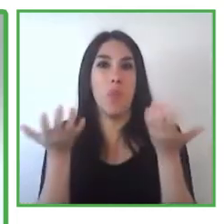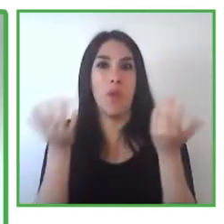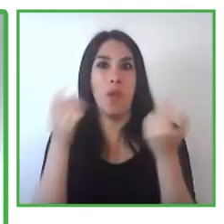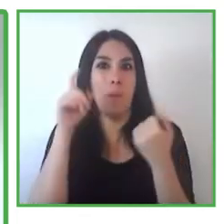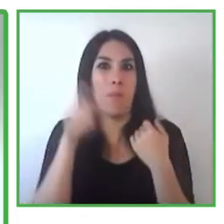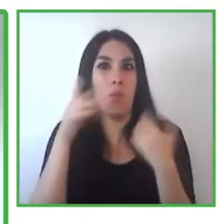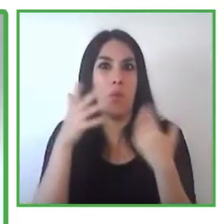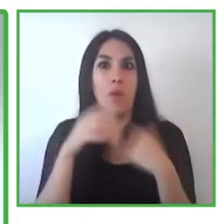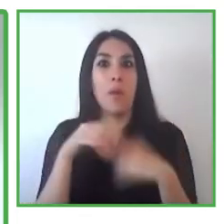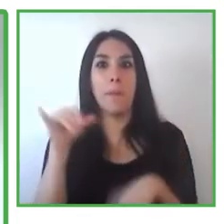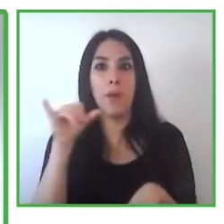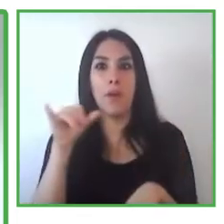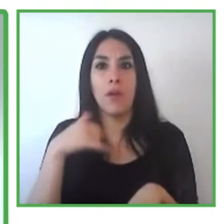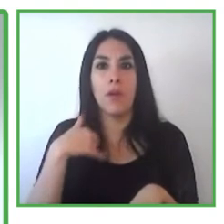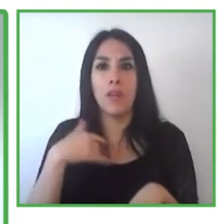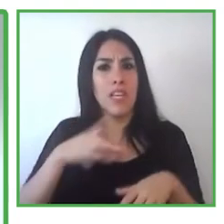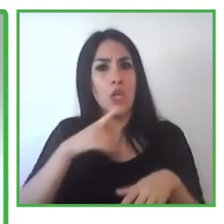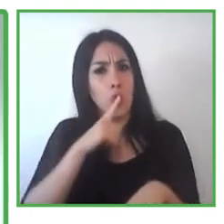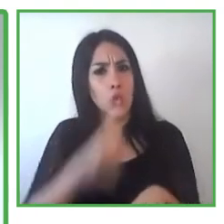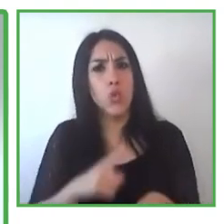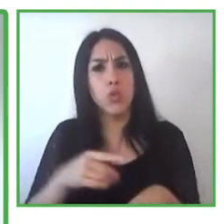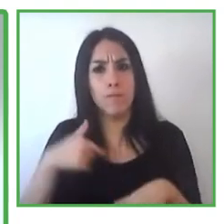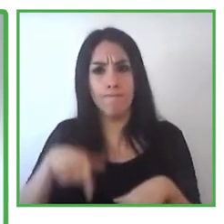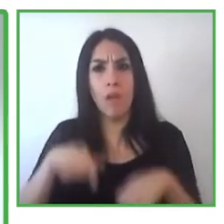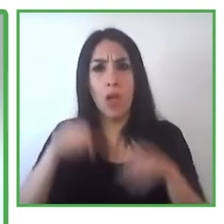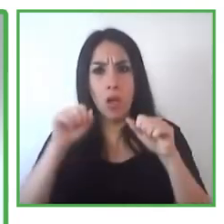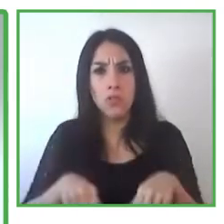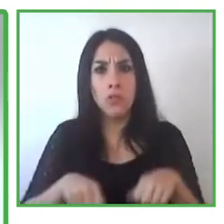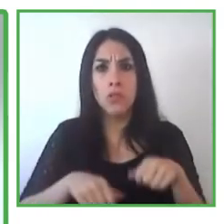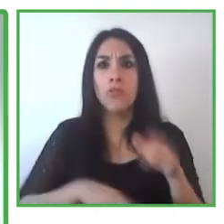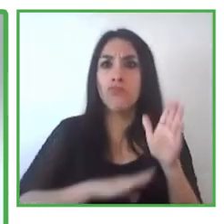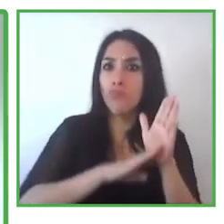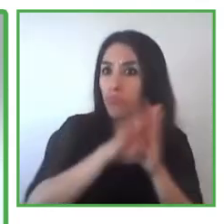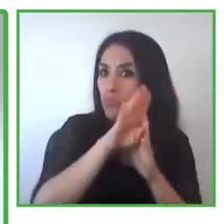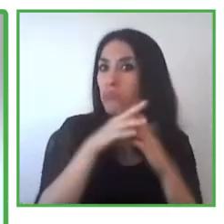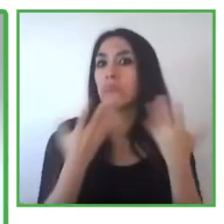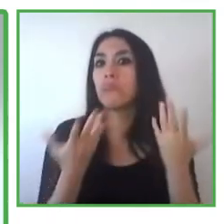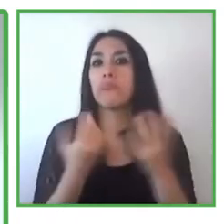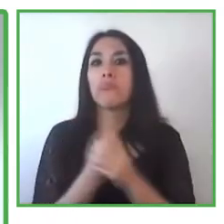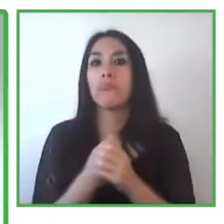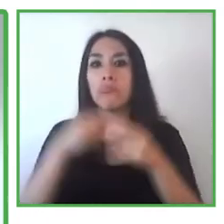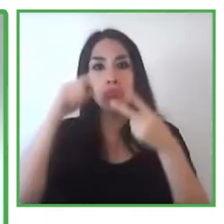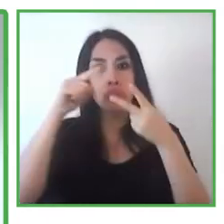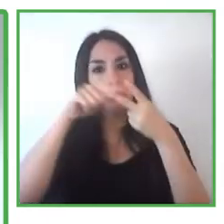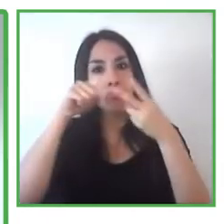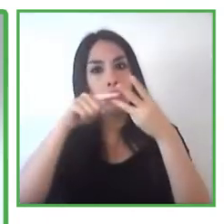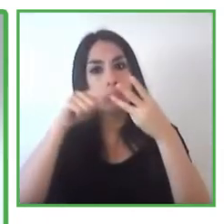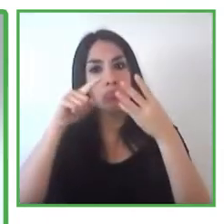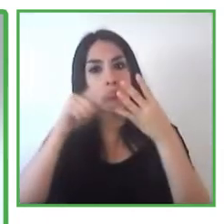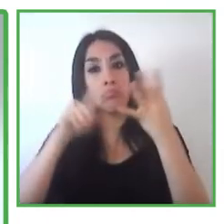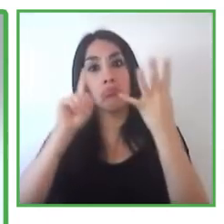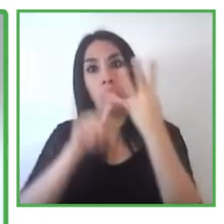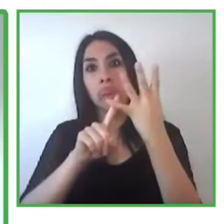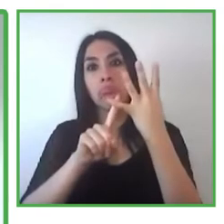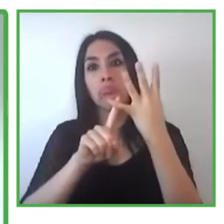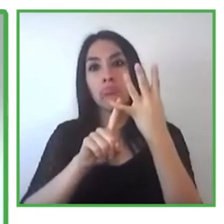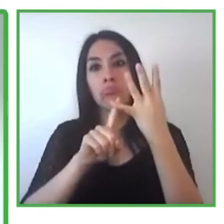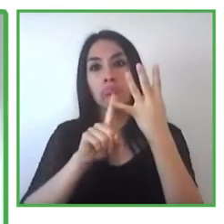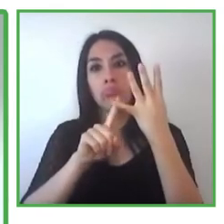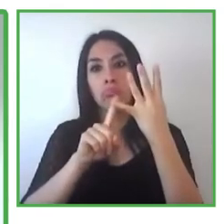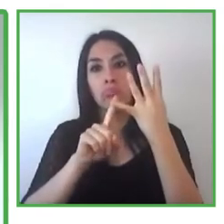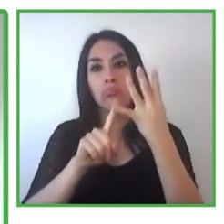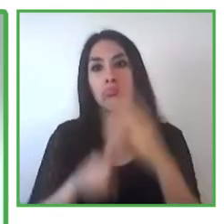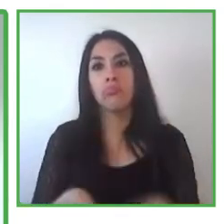further base, the other point, disease generation and dissemination of knowledge. Like